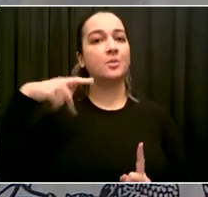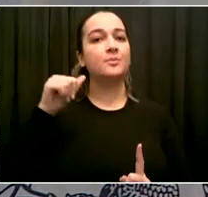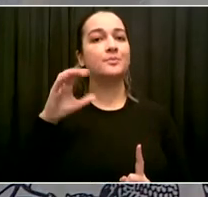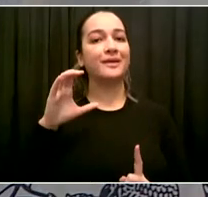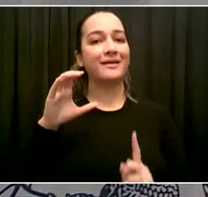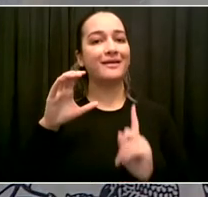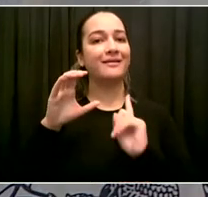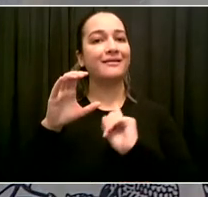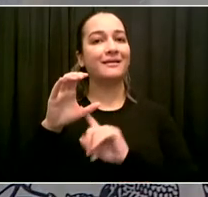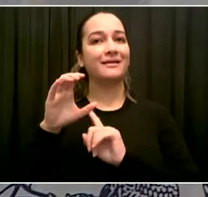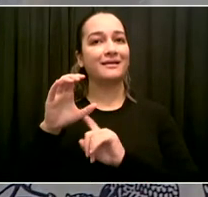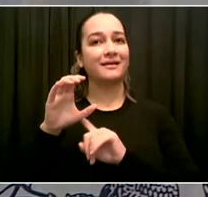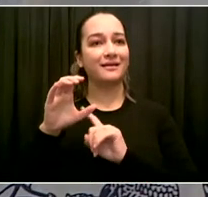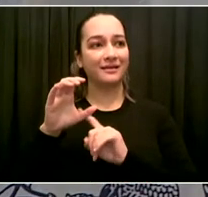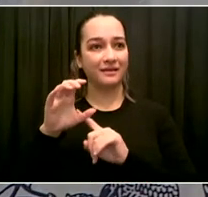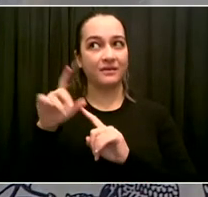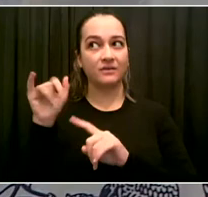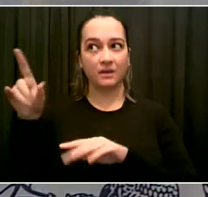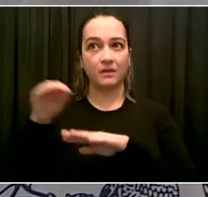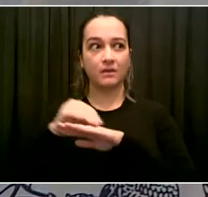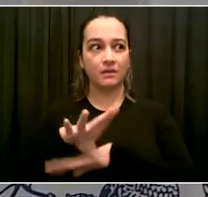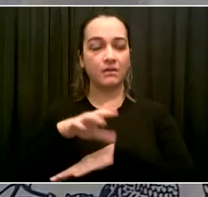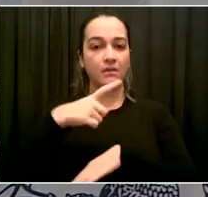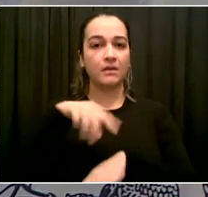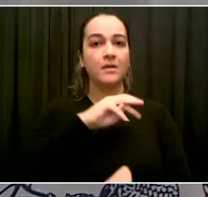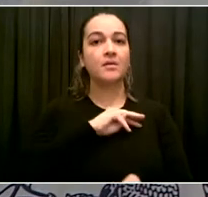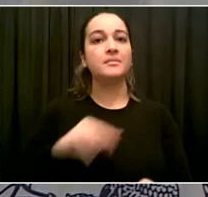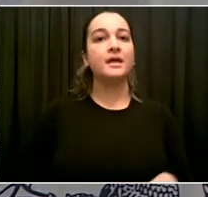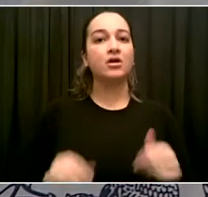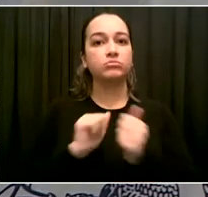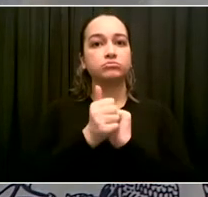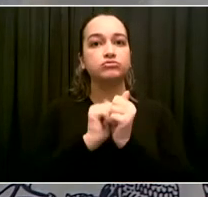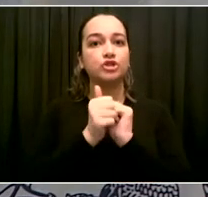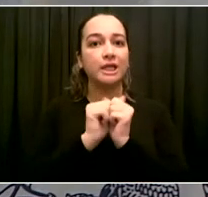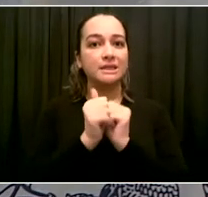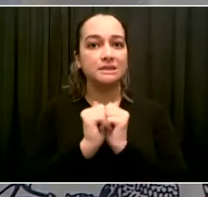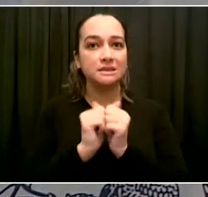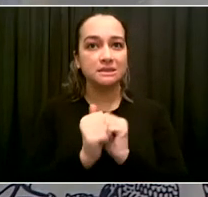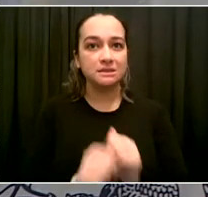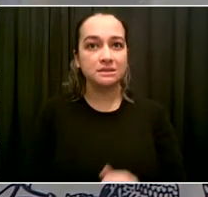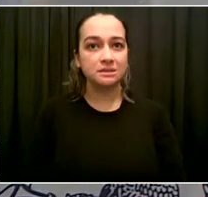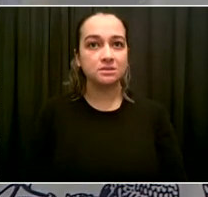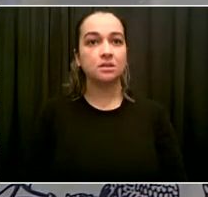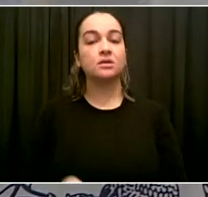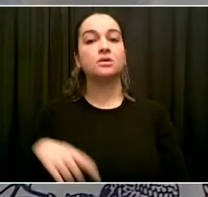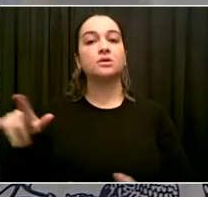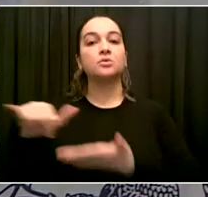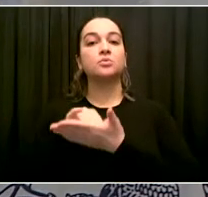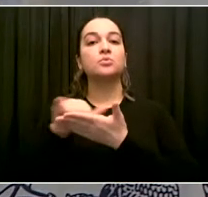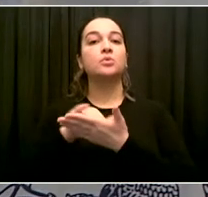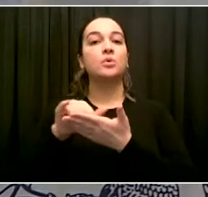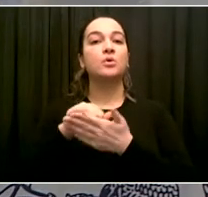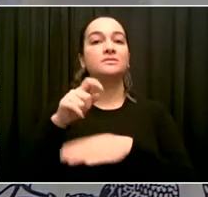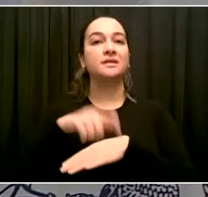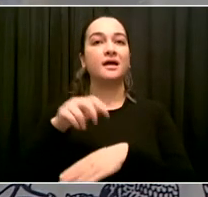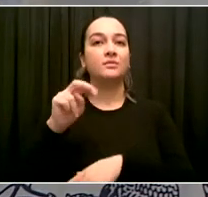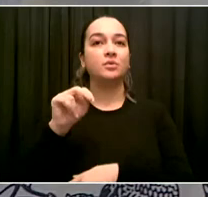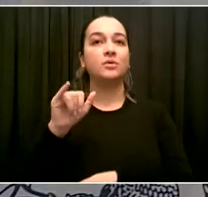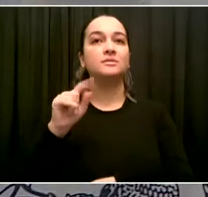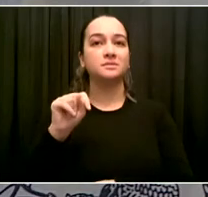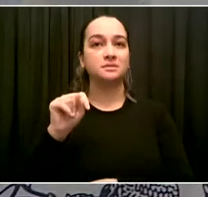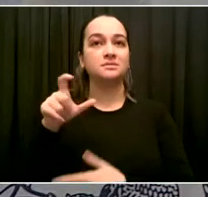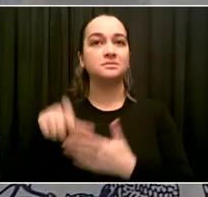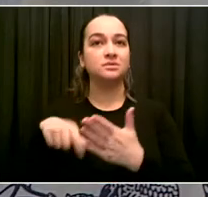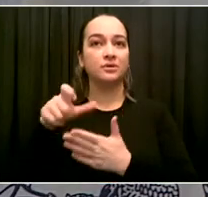is raising more than a million dollars. And Ray McGuire raised three